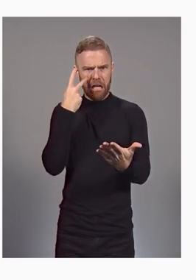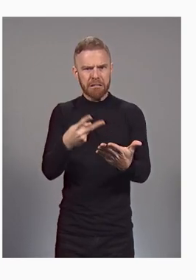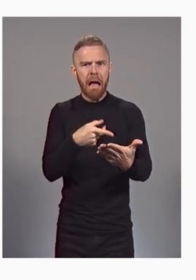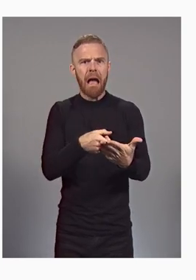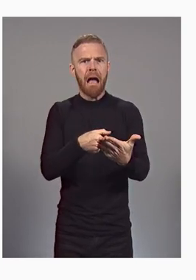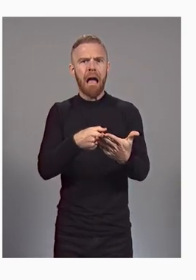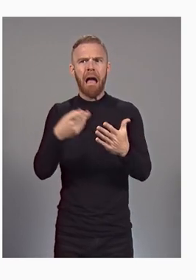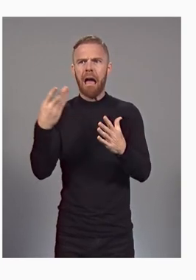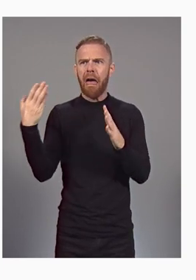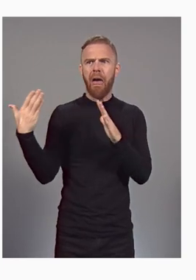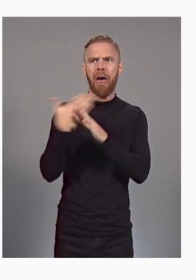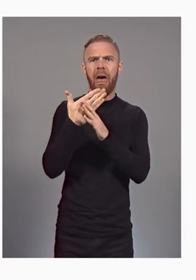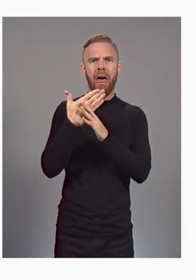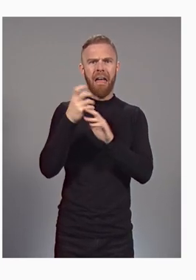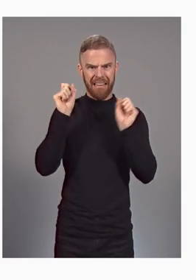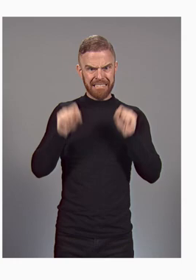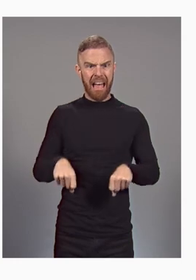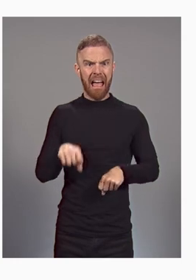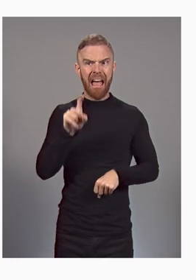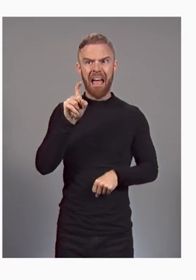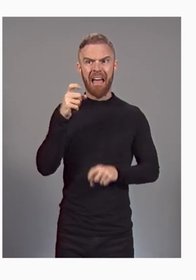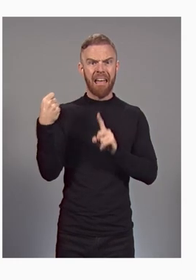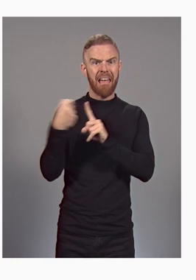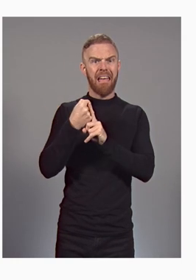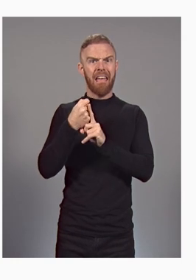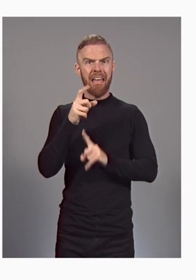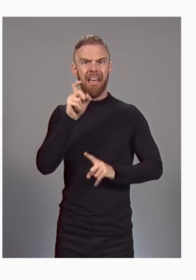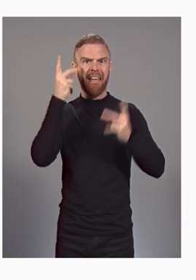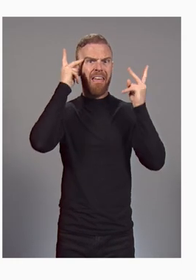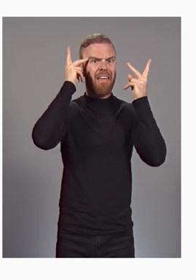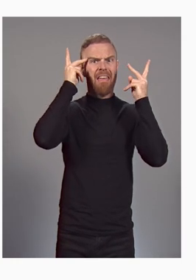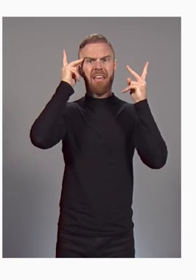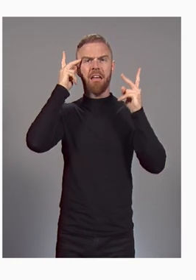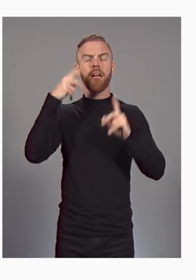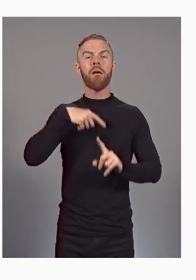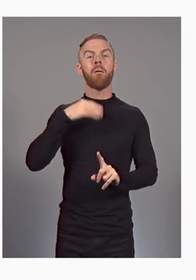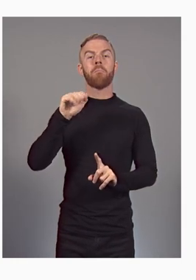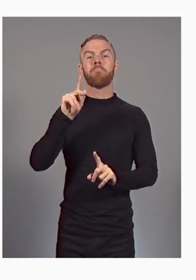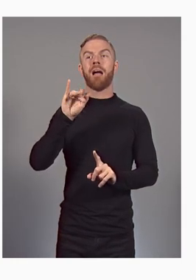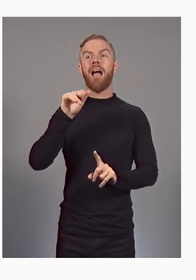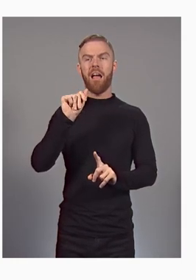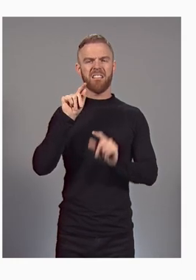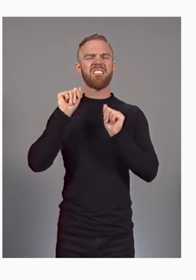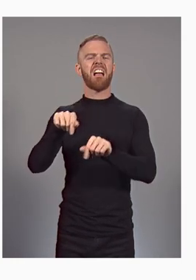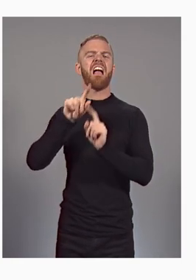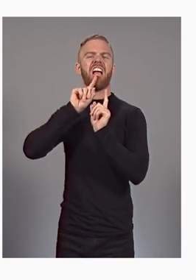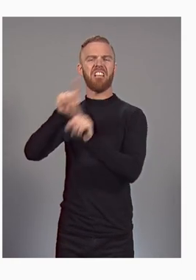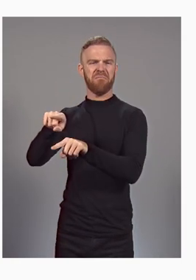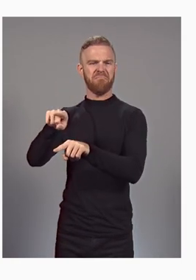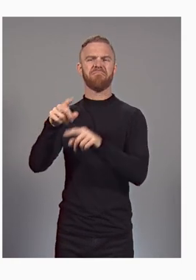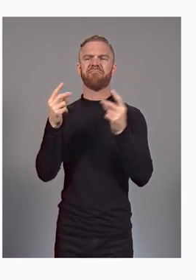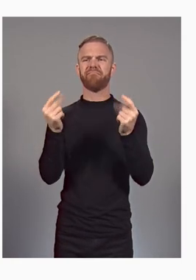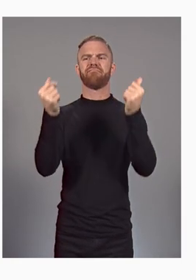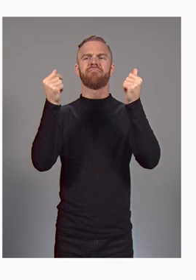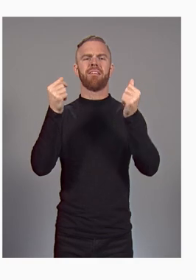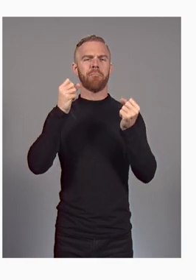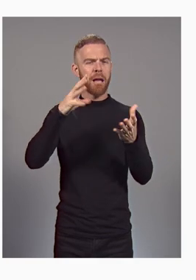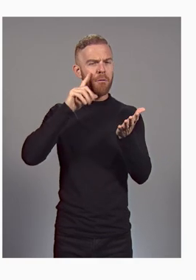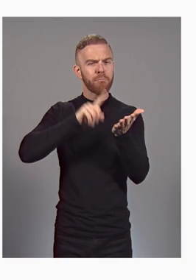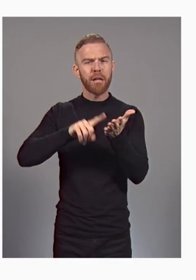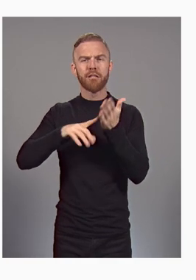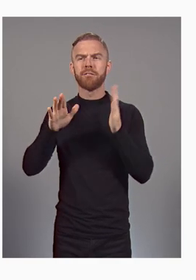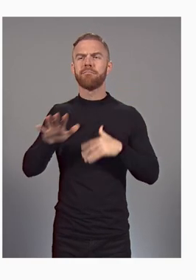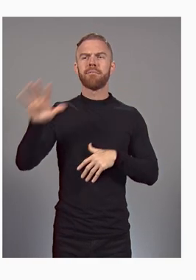work on us? With Mandiant, you can answer that question. We have hundreds of researchers around the globe that speak over 30